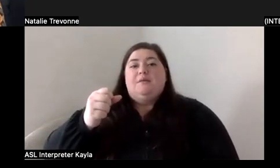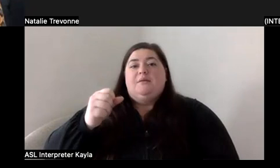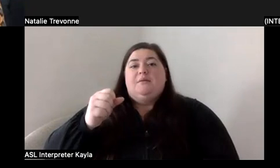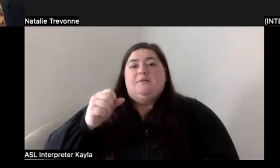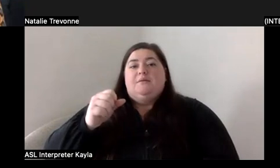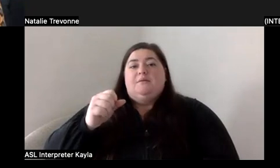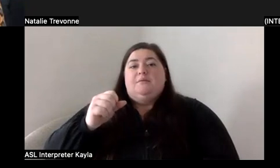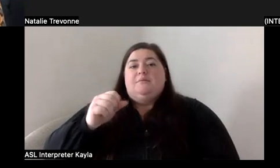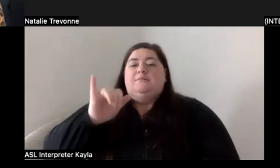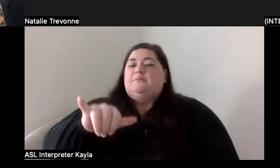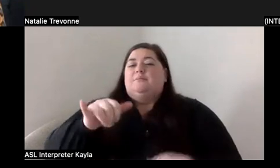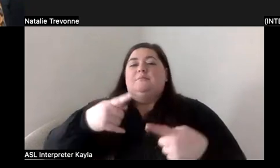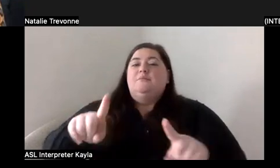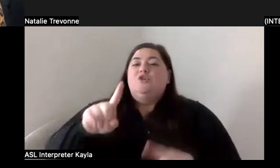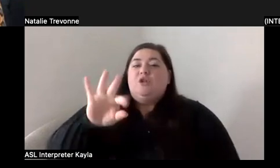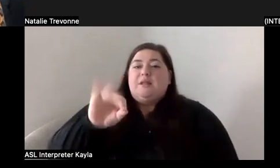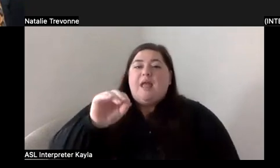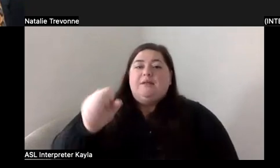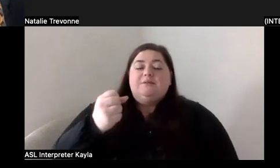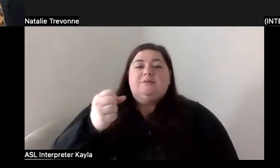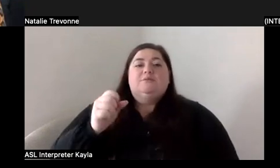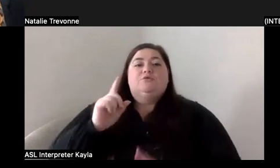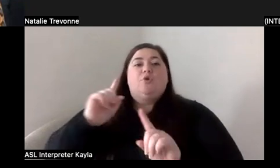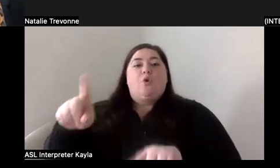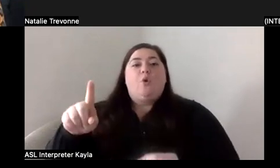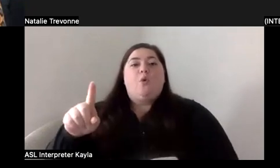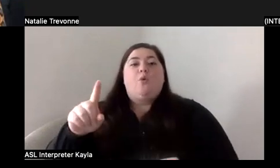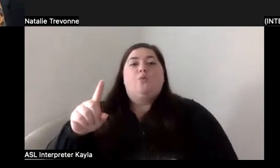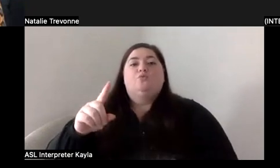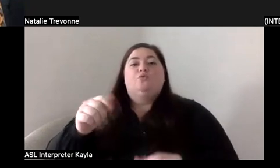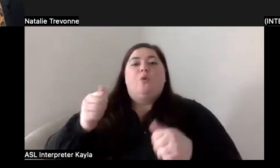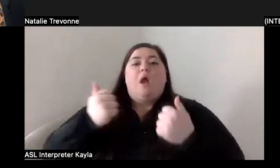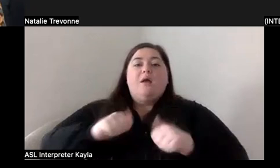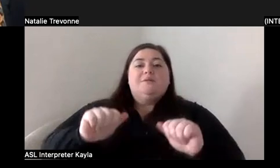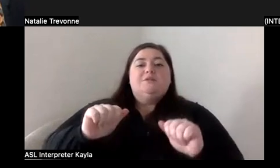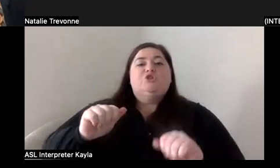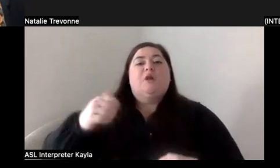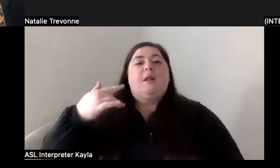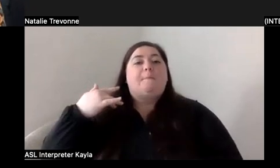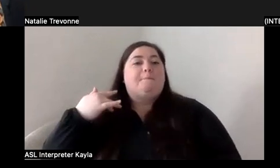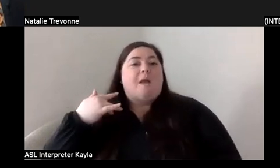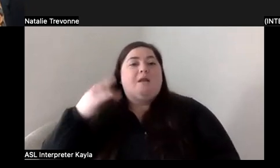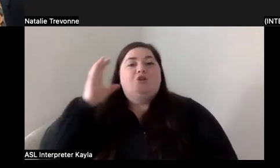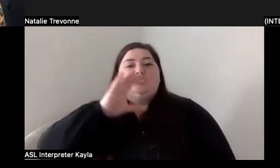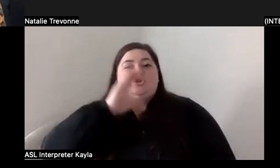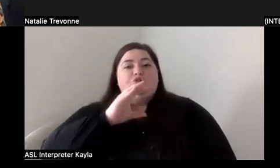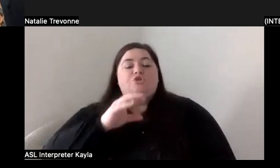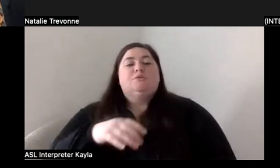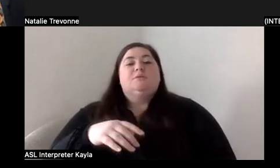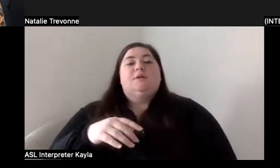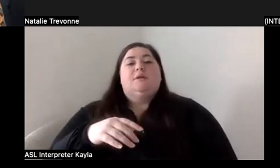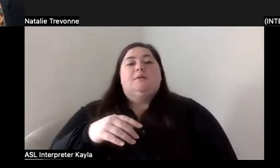90s, to like auditions and Molly searches and things like that that had occurred. And I